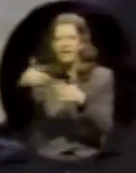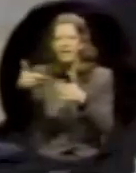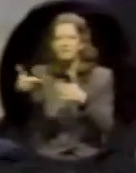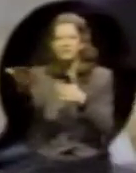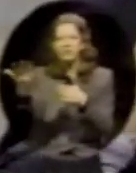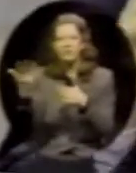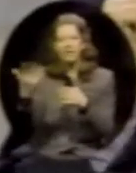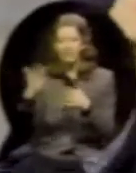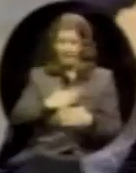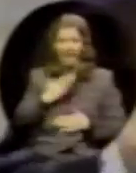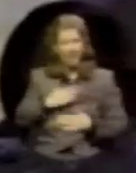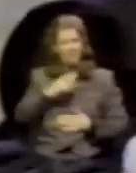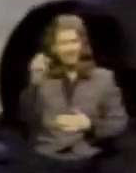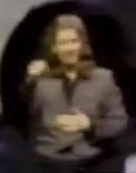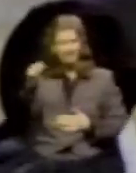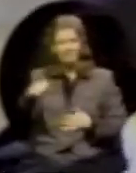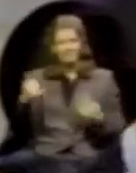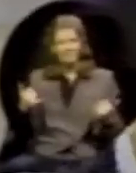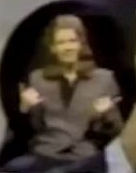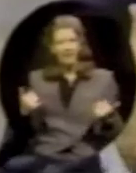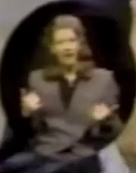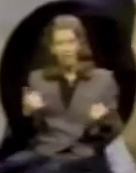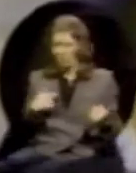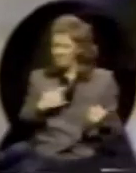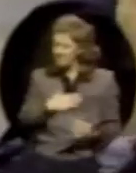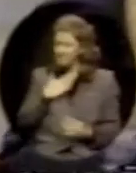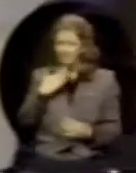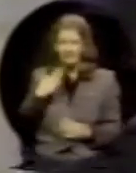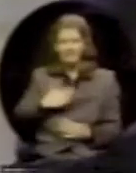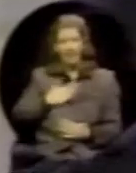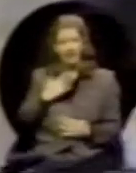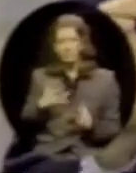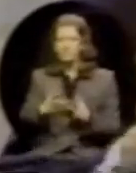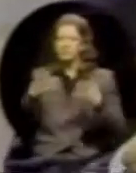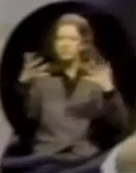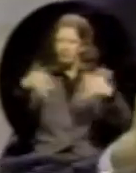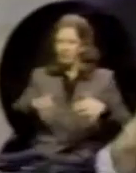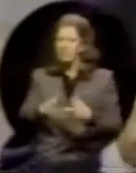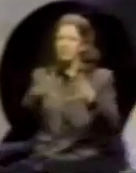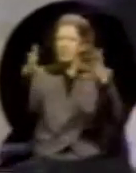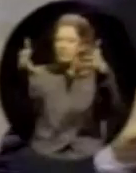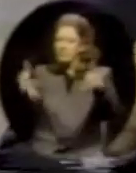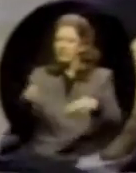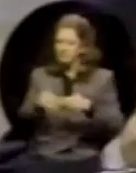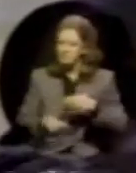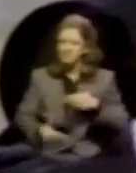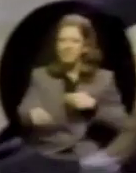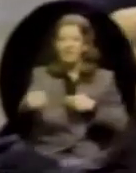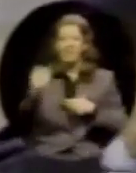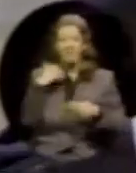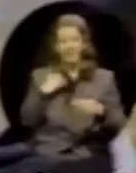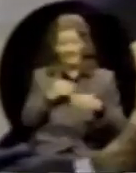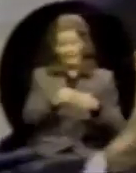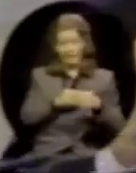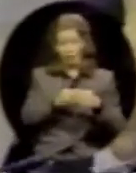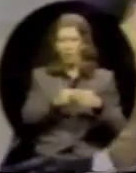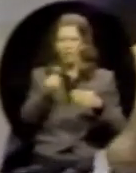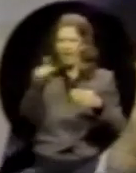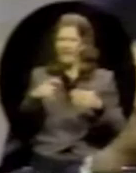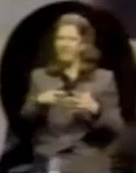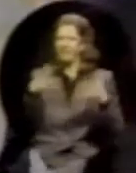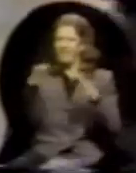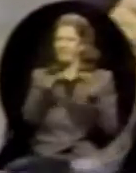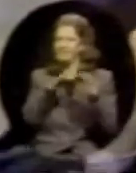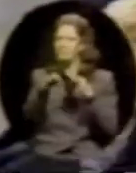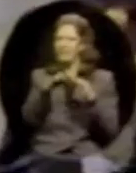As happy as we all are, and I'm delighted, there's so much work to be done that I think in the short term we have a lot of explaining to